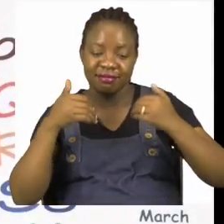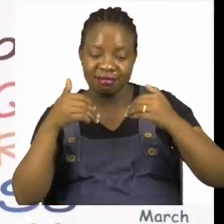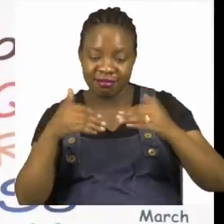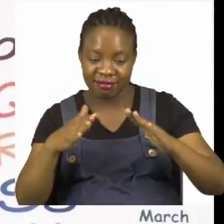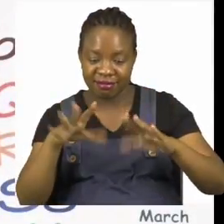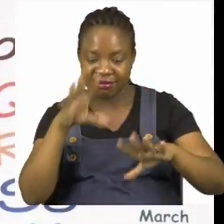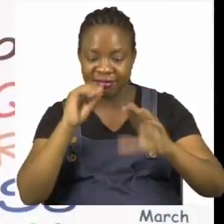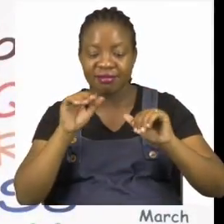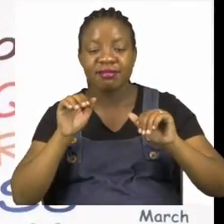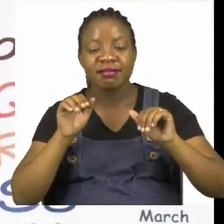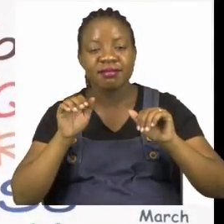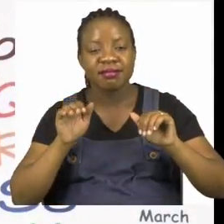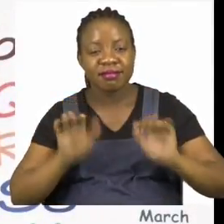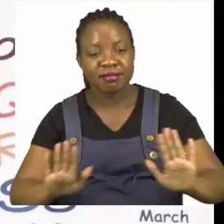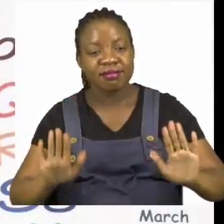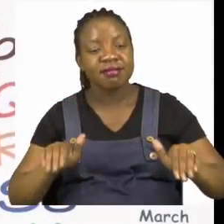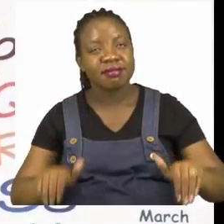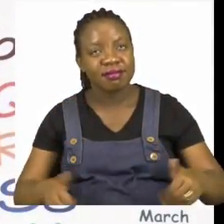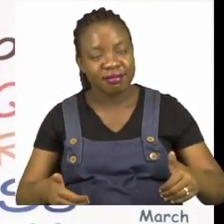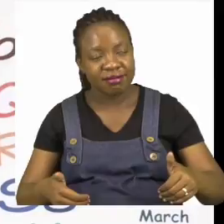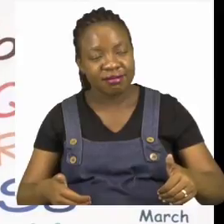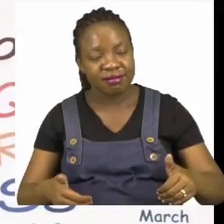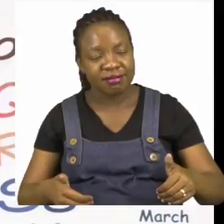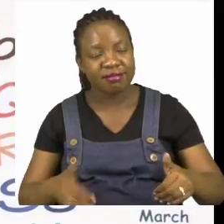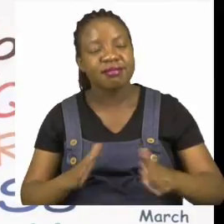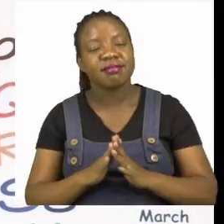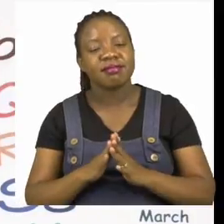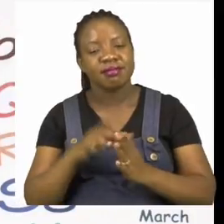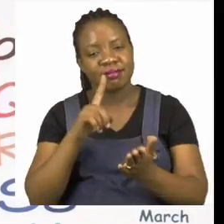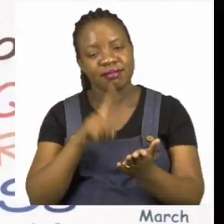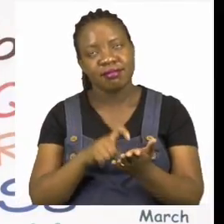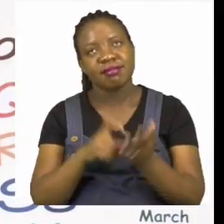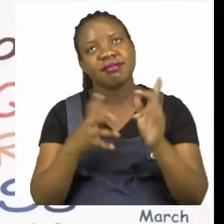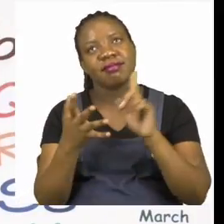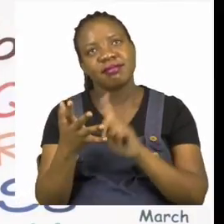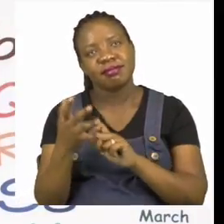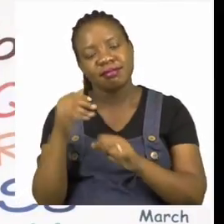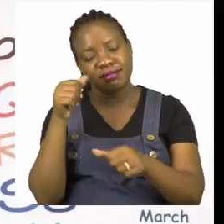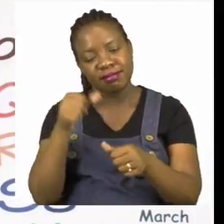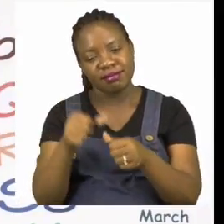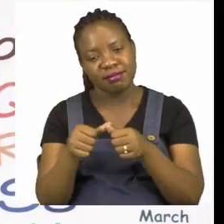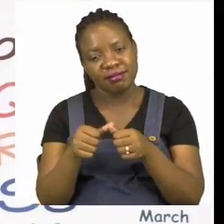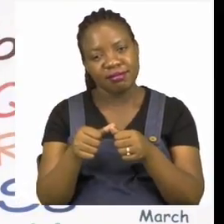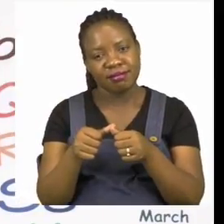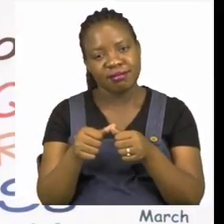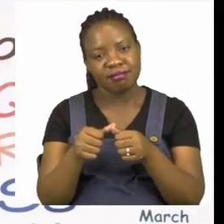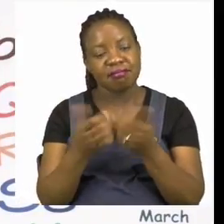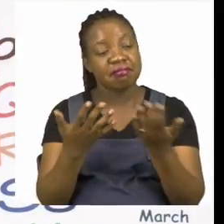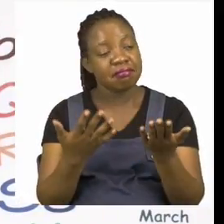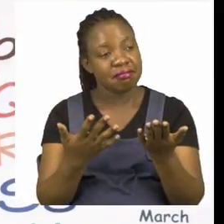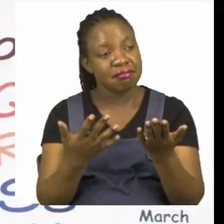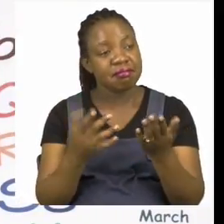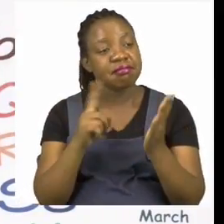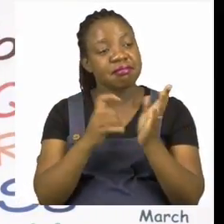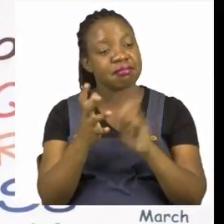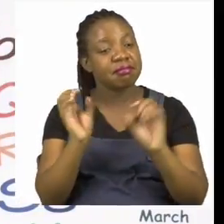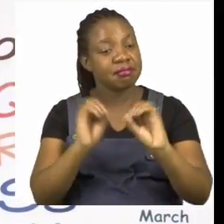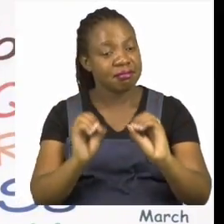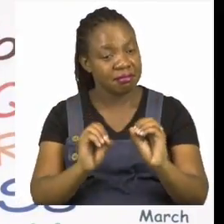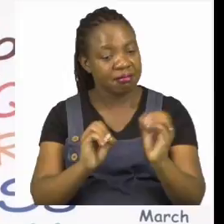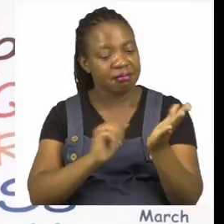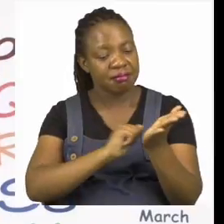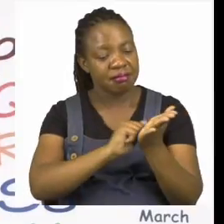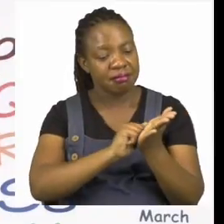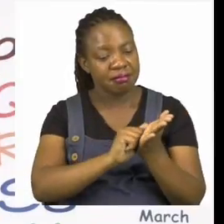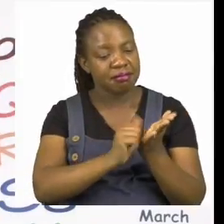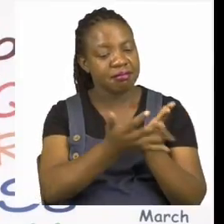and girls, we know that we need to sanitize. Remember you can always use soap and water as well. Just make